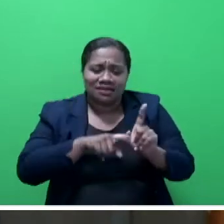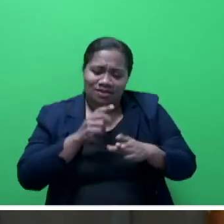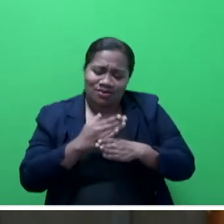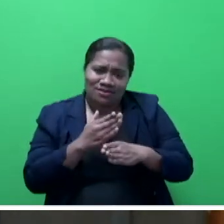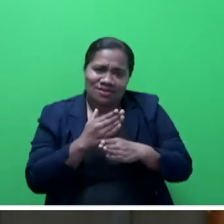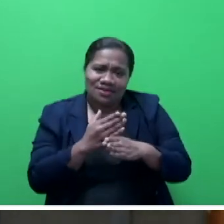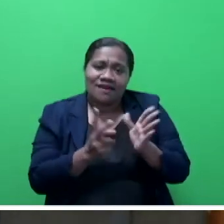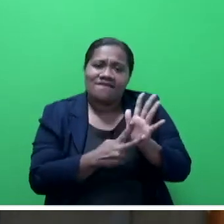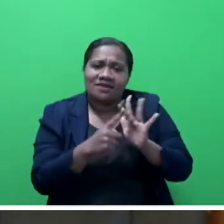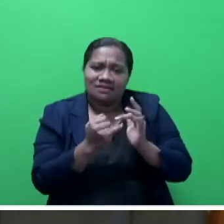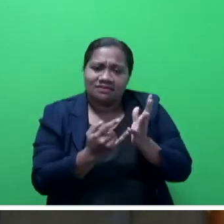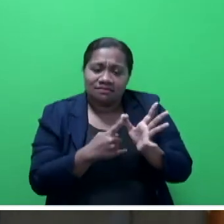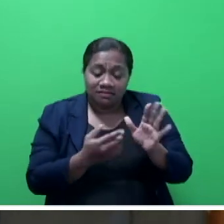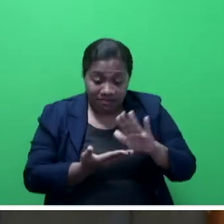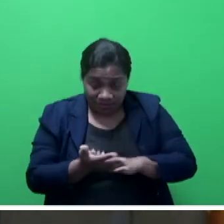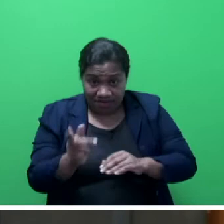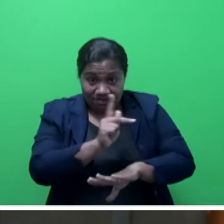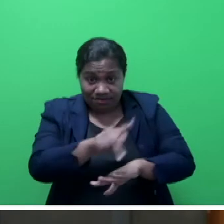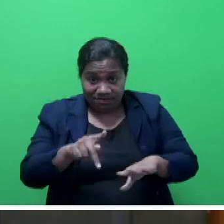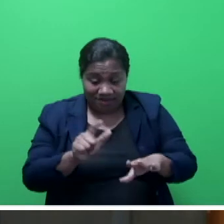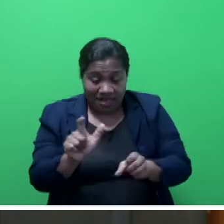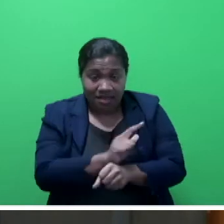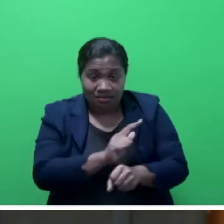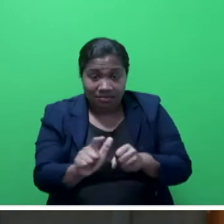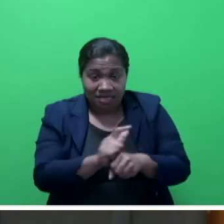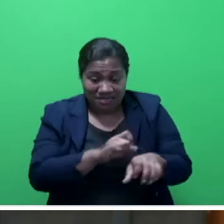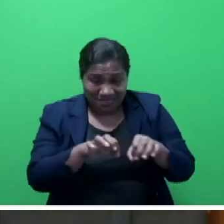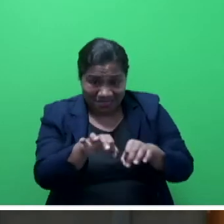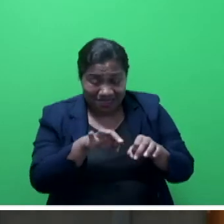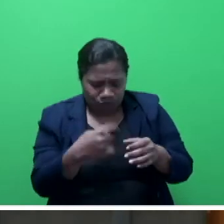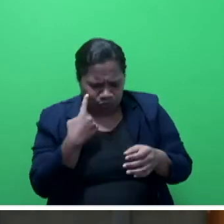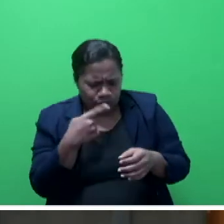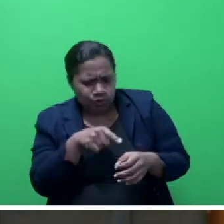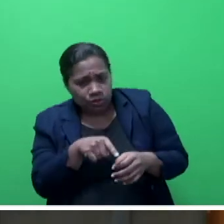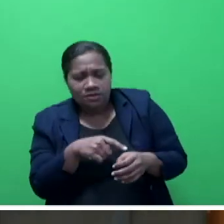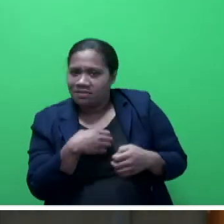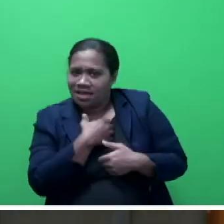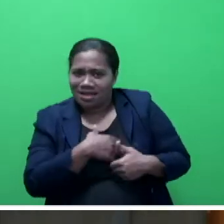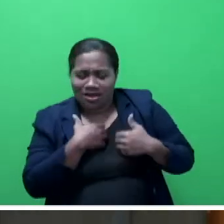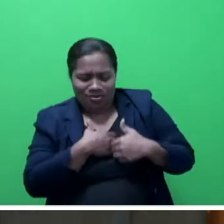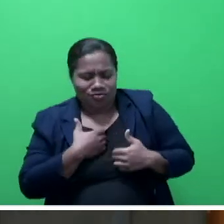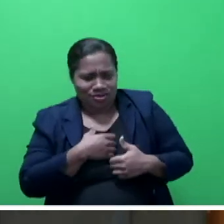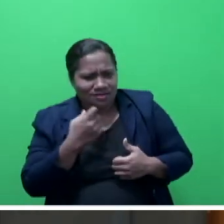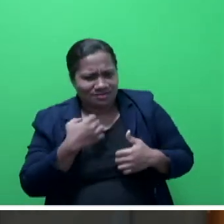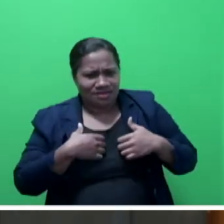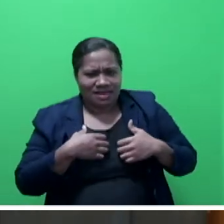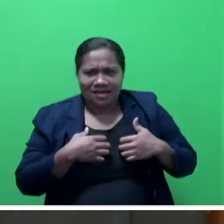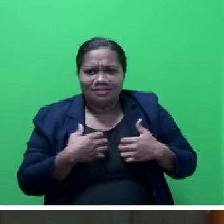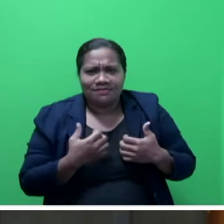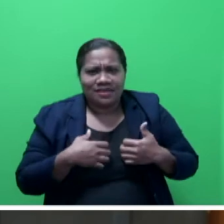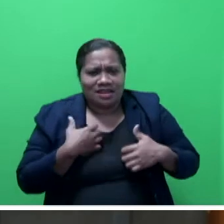Under the Pacific Labour scheme, Mr Speaker Say, it is encouraging to see the smiles and excitement by these workers